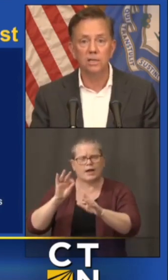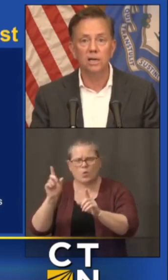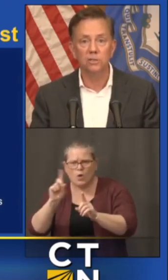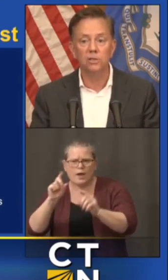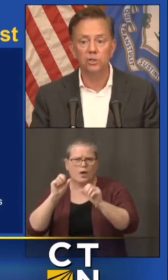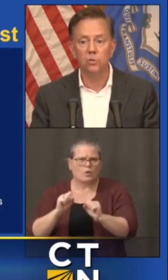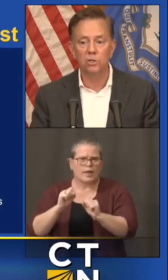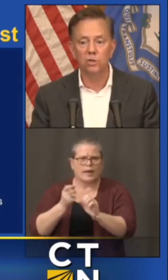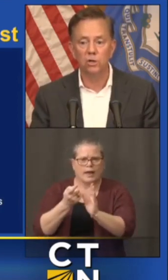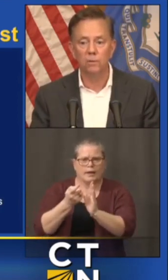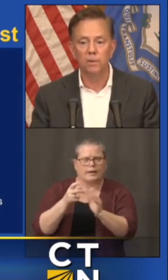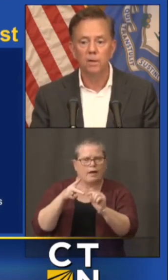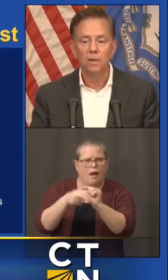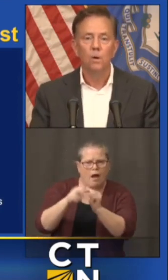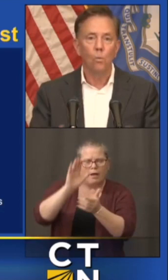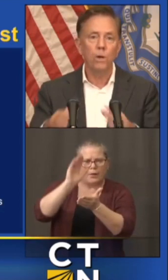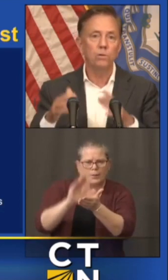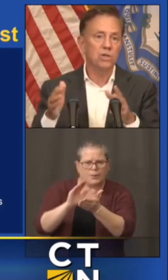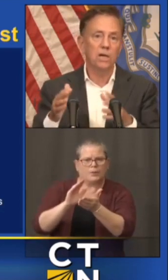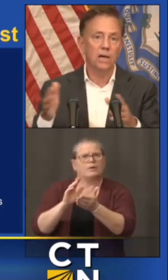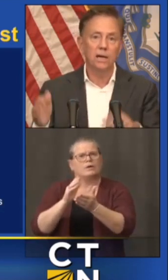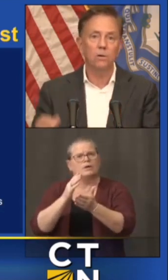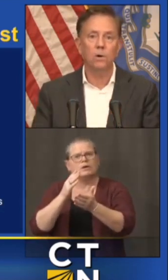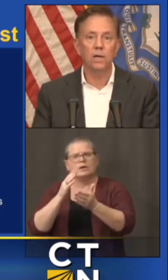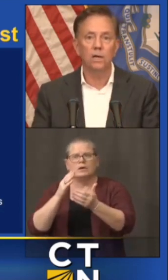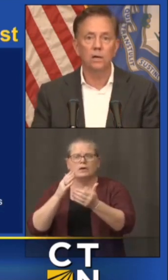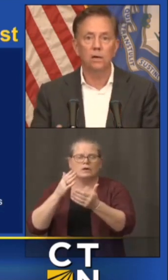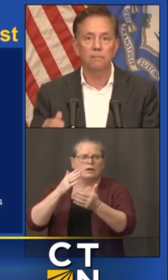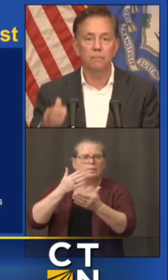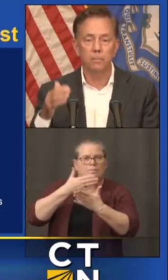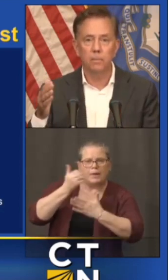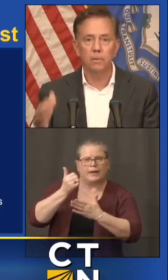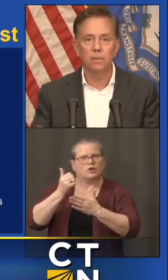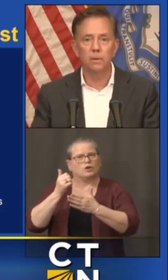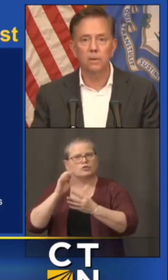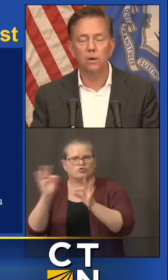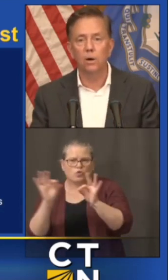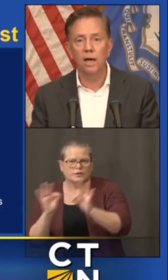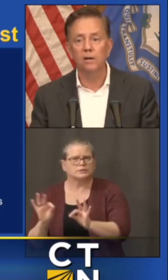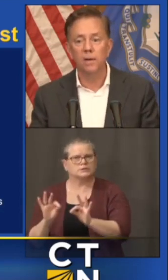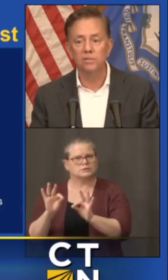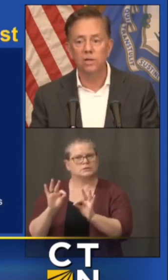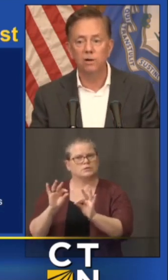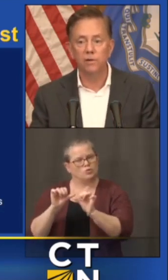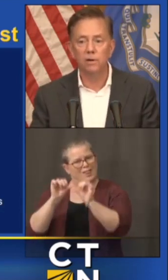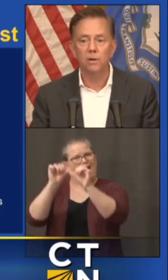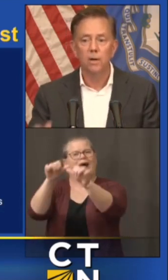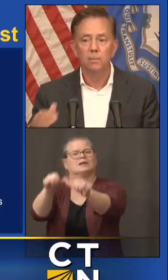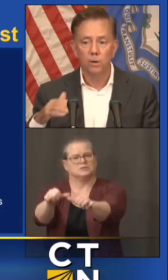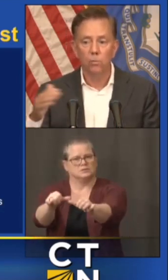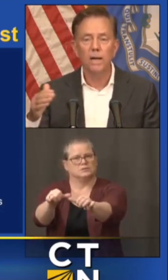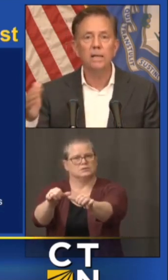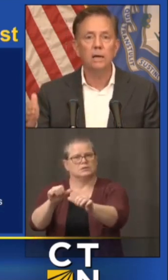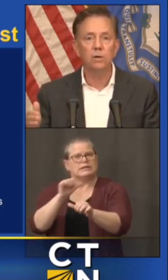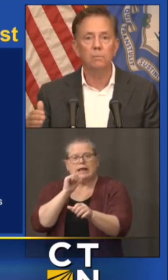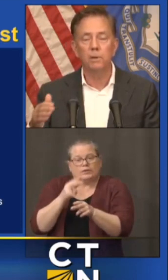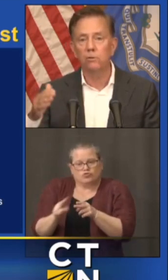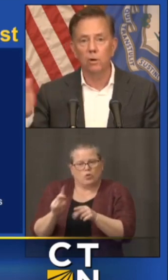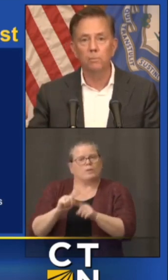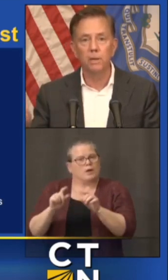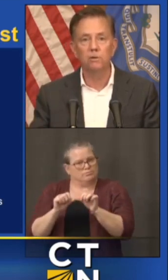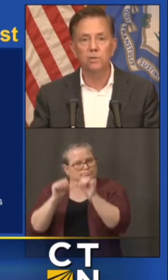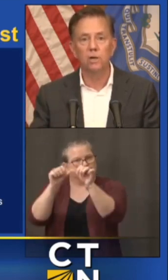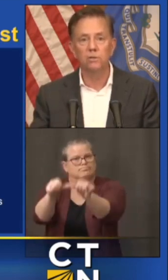lasting not just short term we will see i don't want to get um ahead of myself here but right now